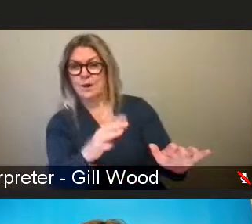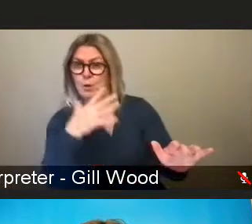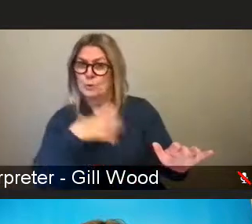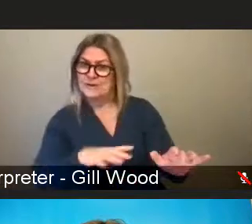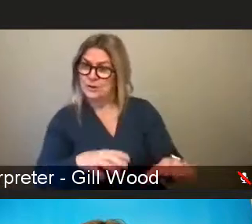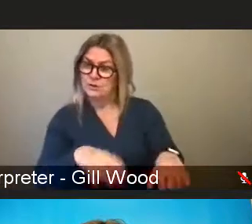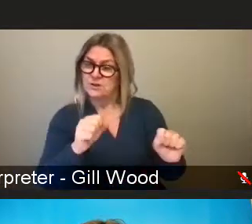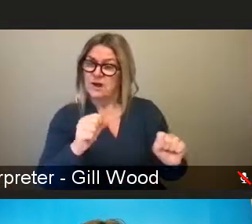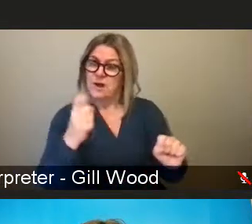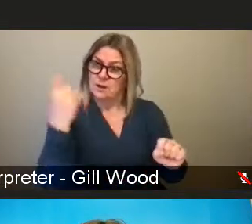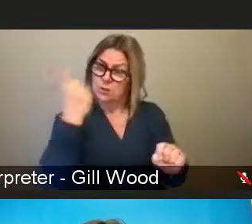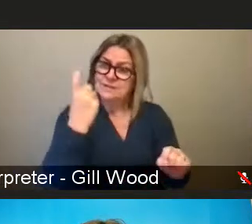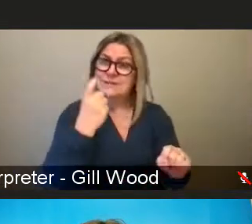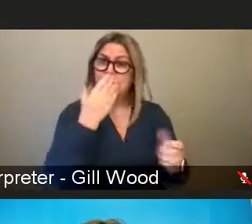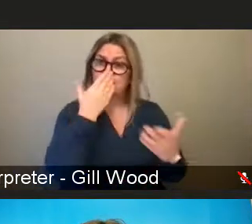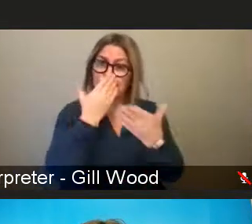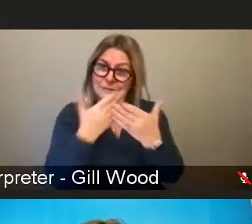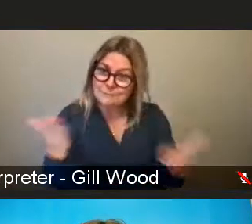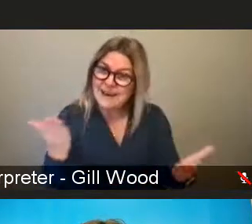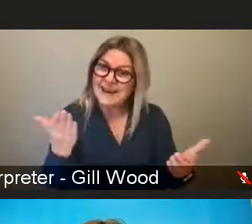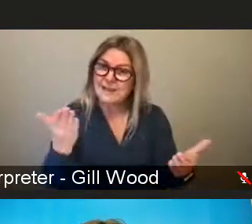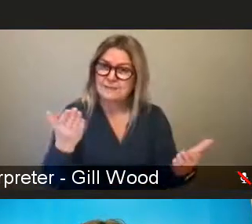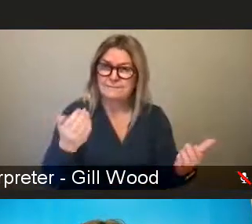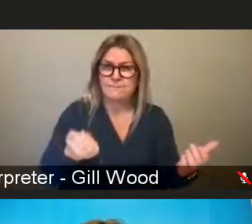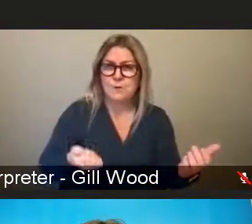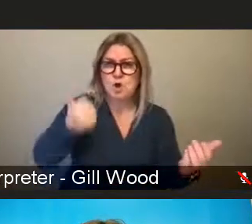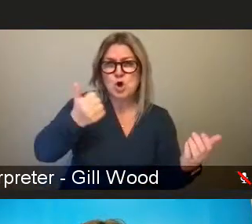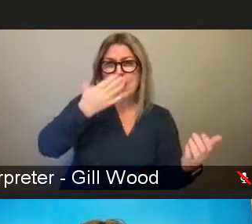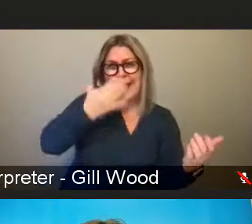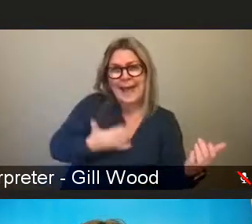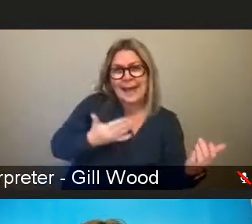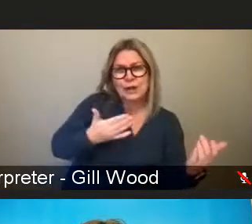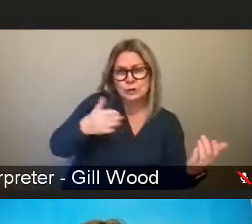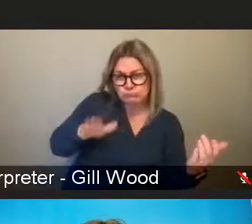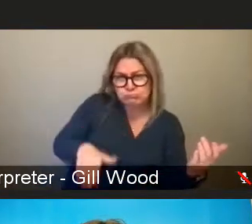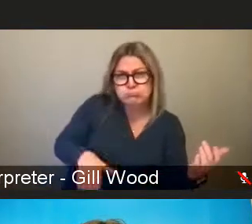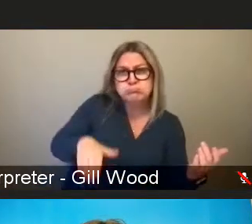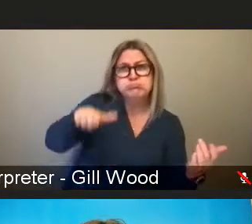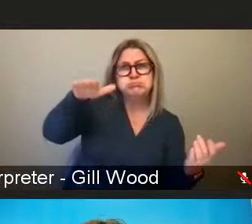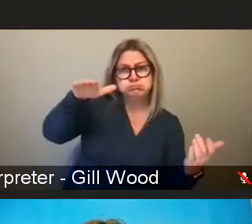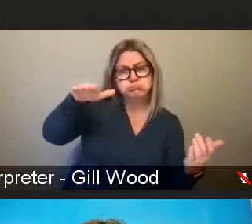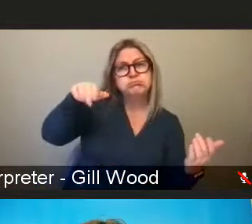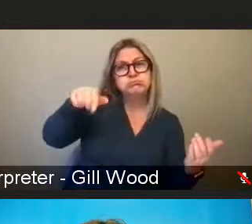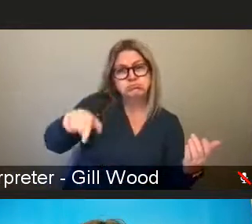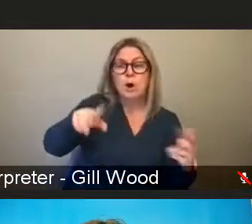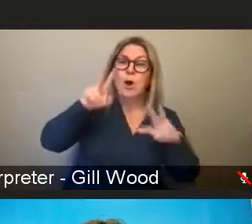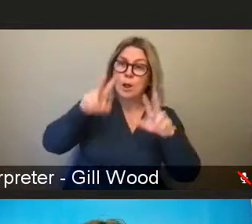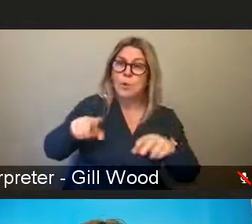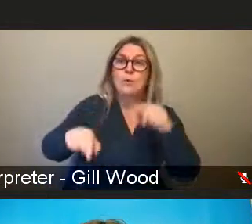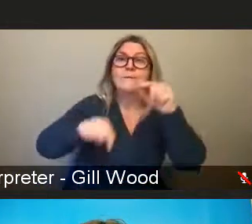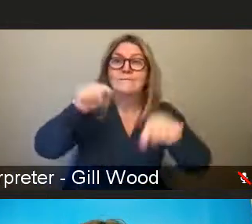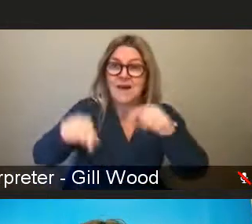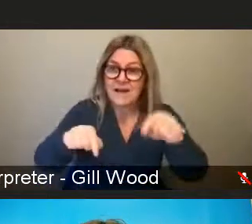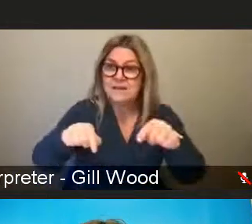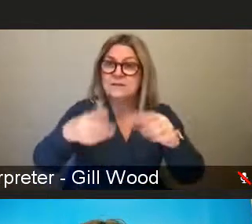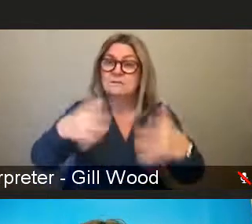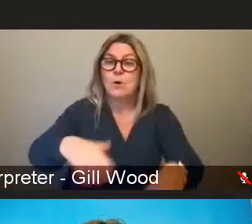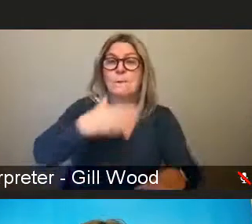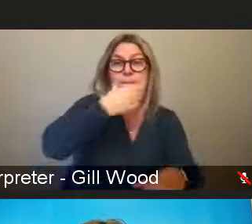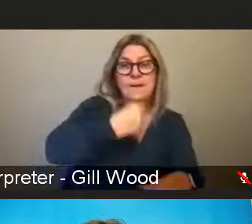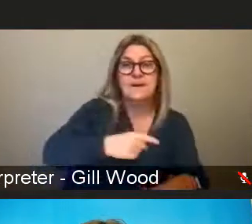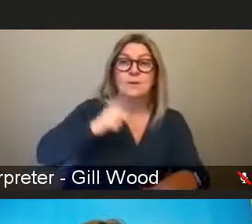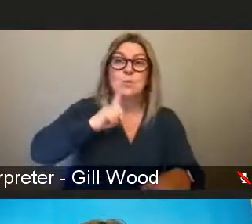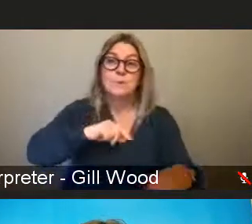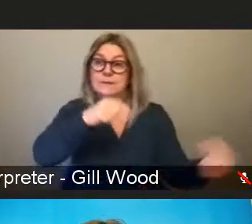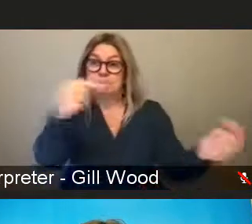people at the earliest age, looking at the nature of violence between the genders? Davey? Davey Yeah,